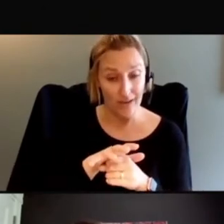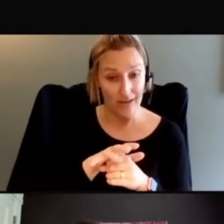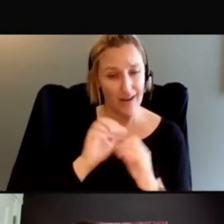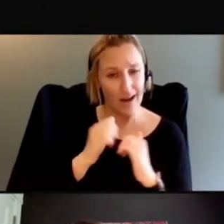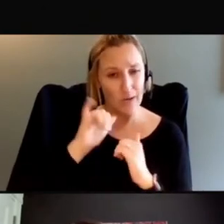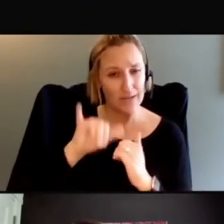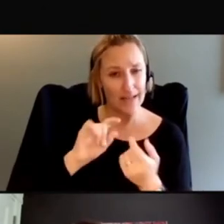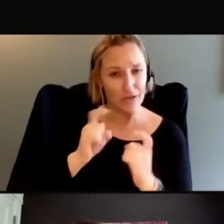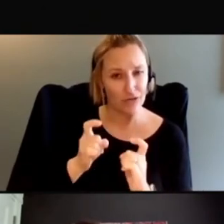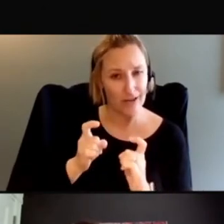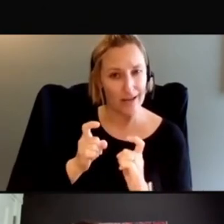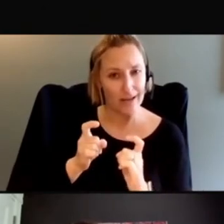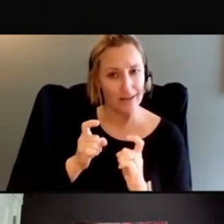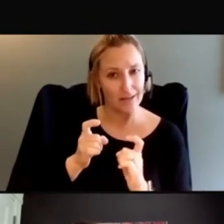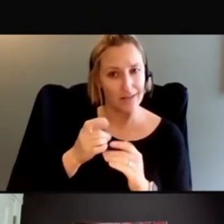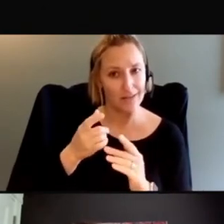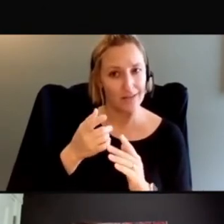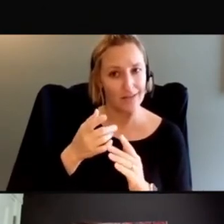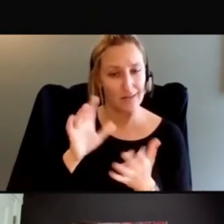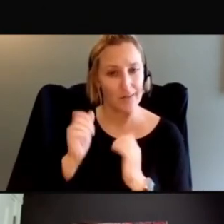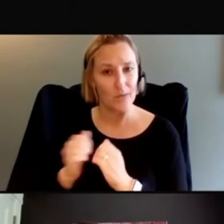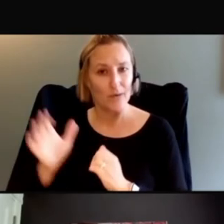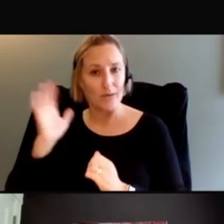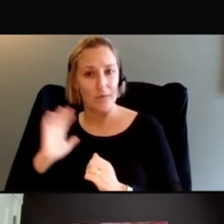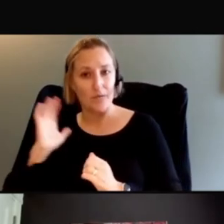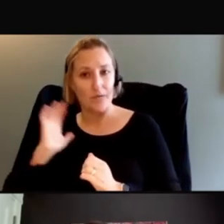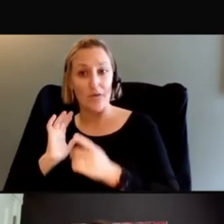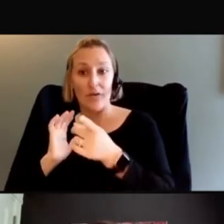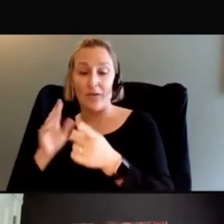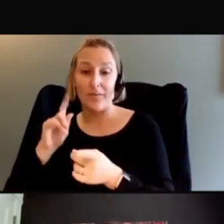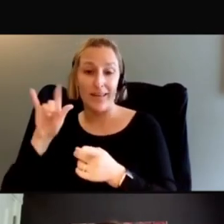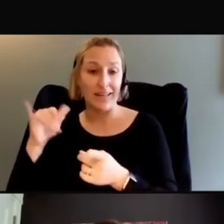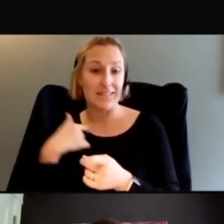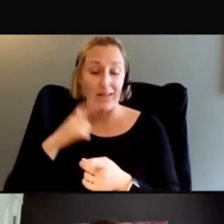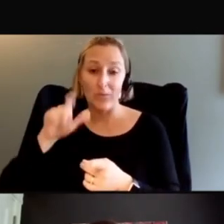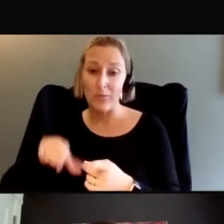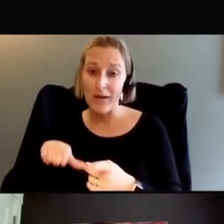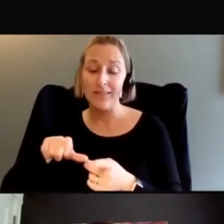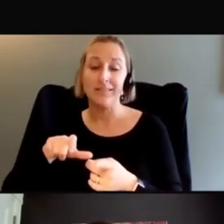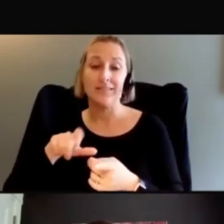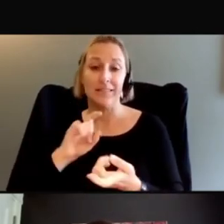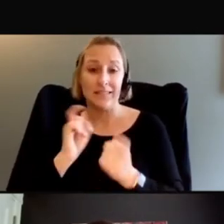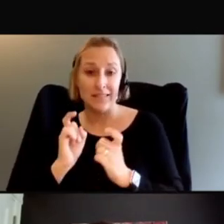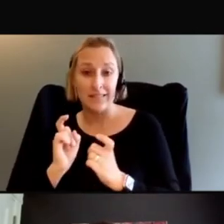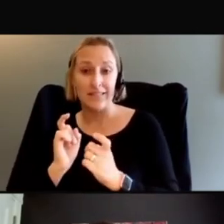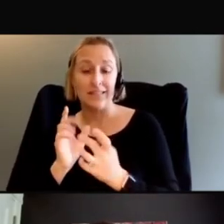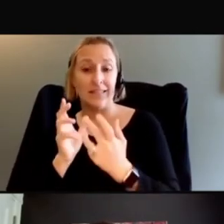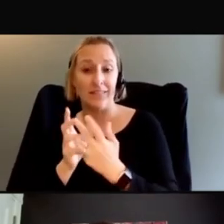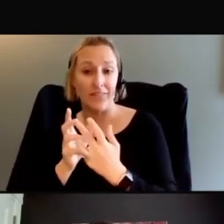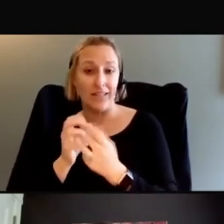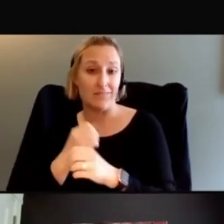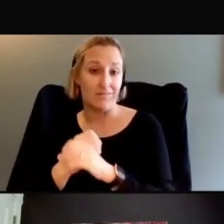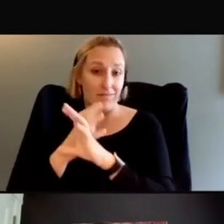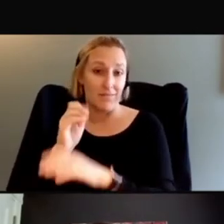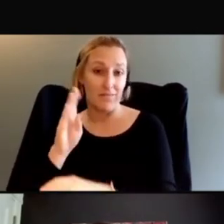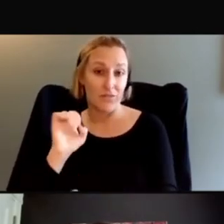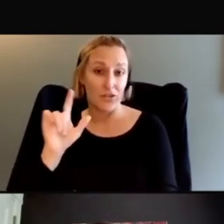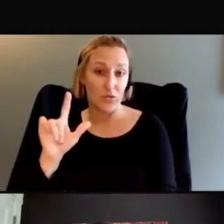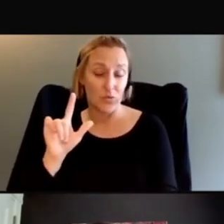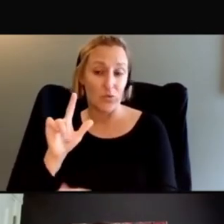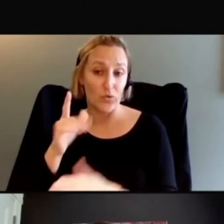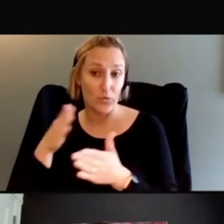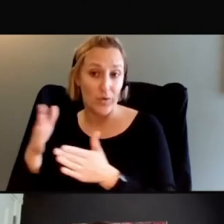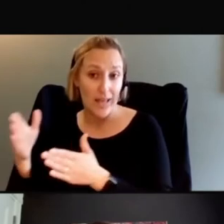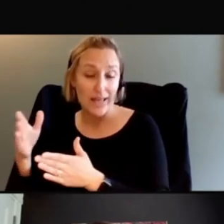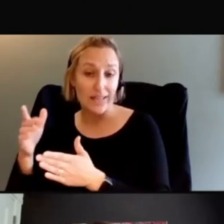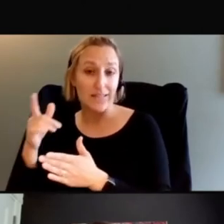Well, I mean, as a necessity, we've had to adapt to virtual methods, you know, for engaging with with patients regarding